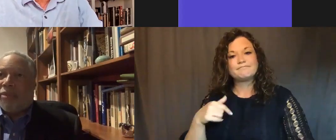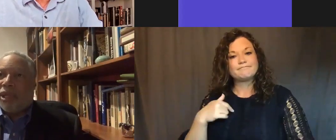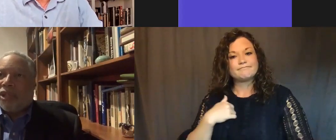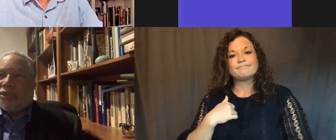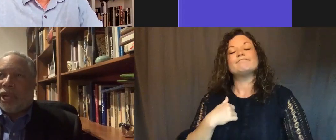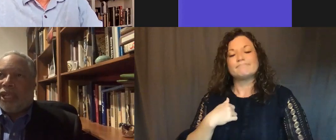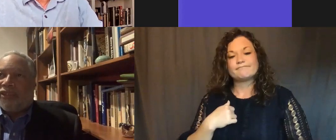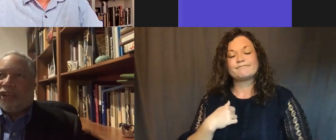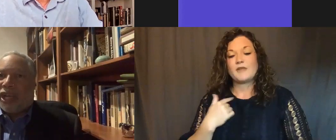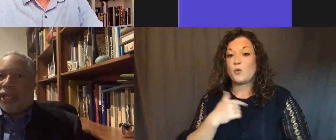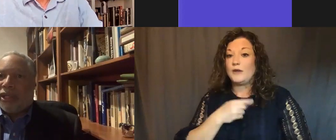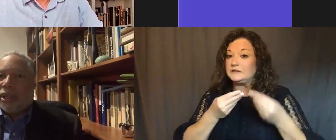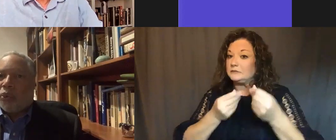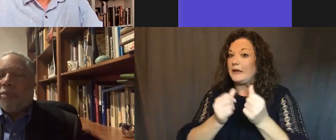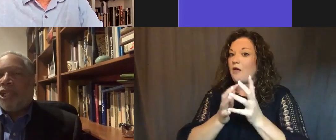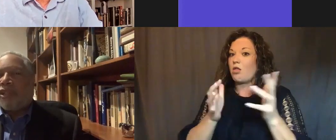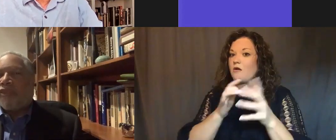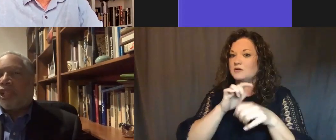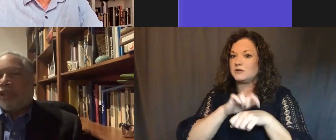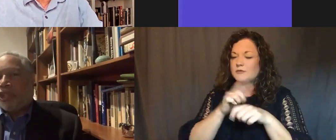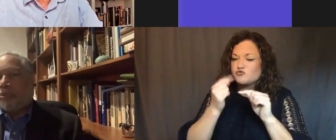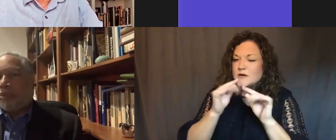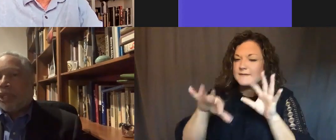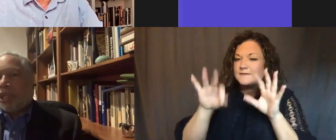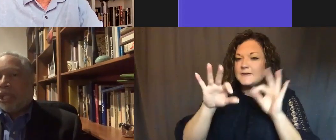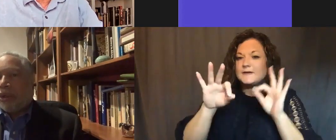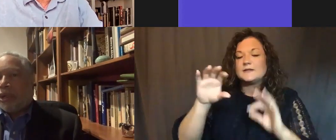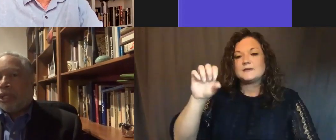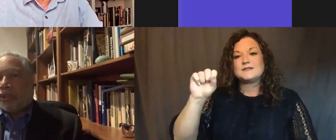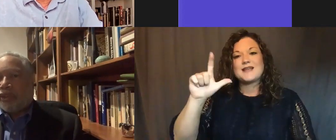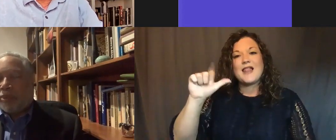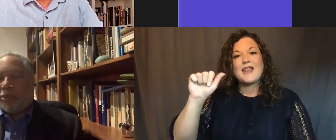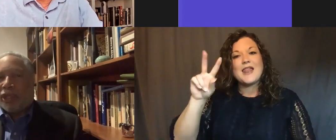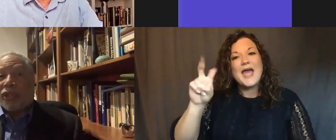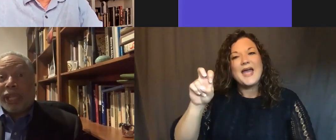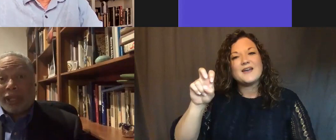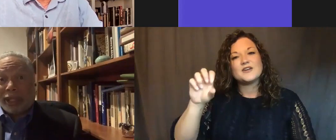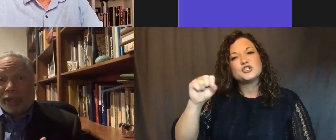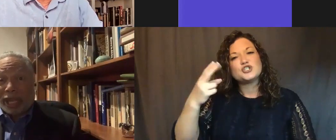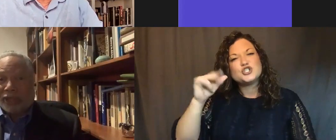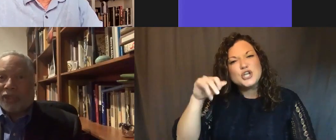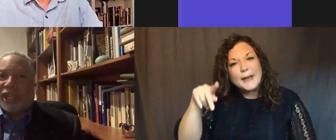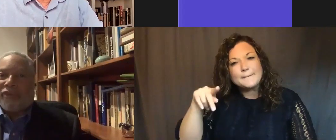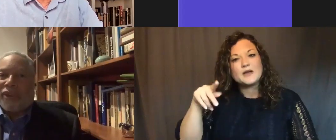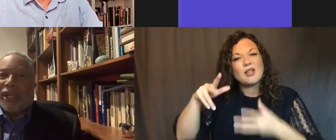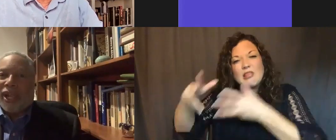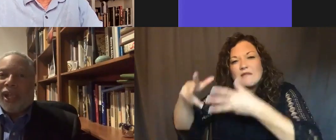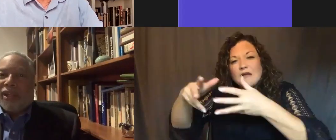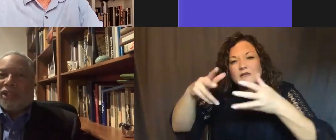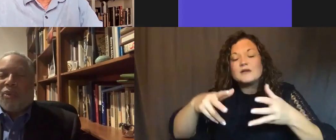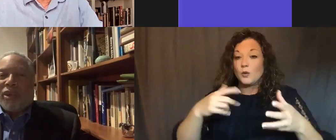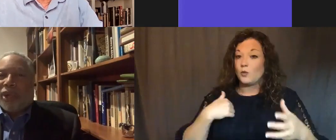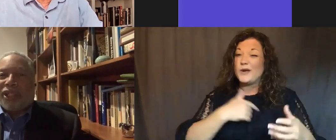of time trying to find remnants of a slave ship in order to sort of help people understand the international slave trade.